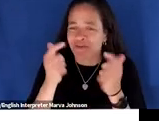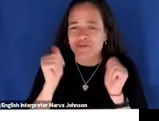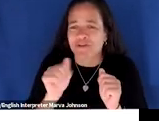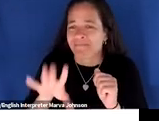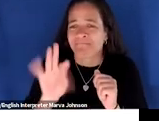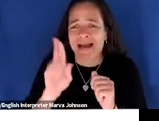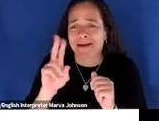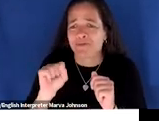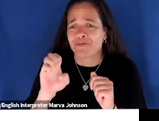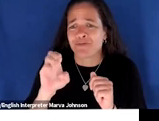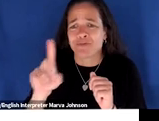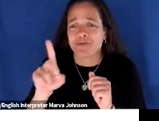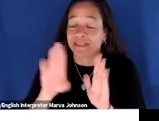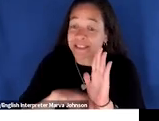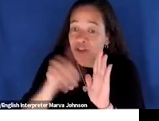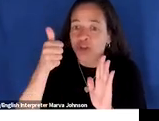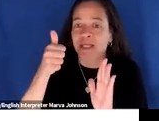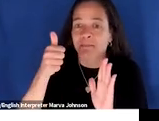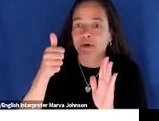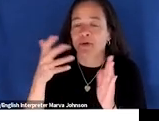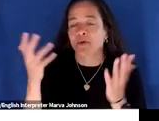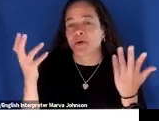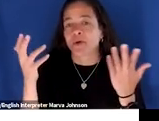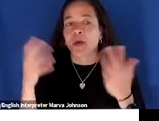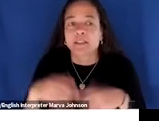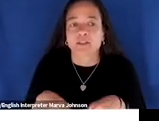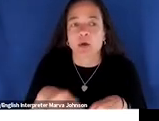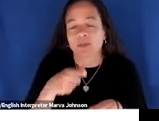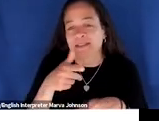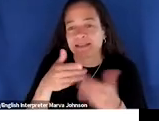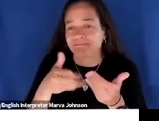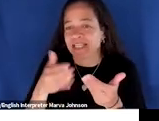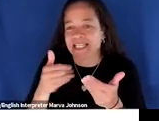cheaper um it's just a just a great idea all around again such an easy use case